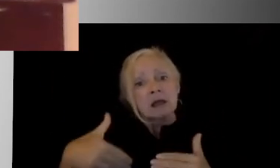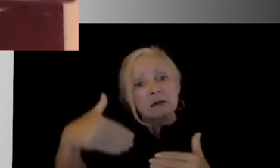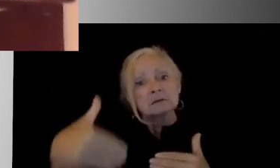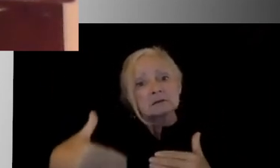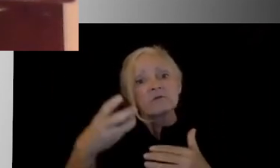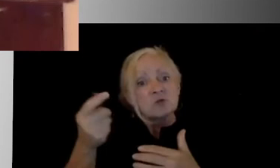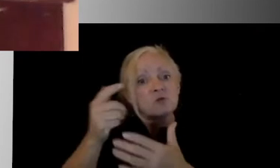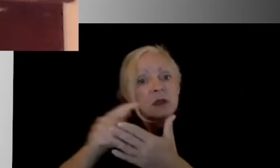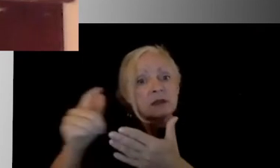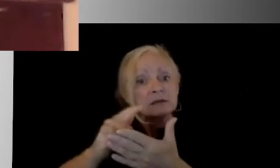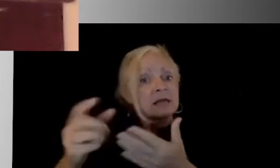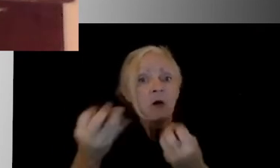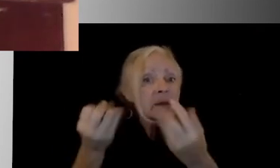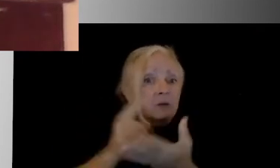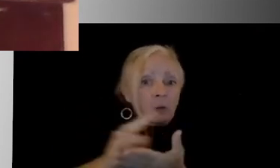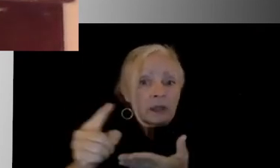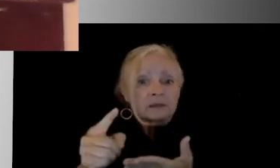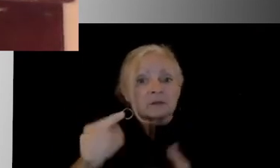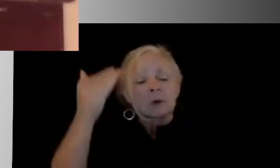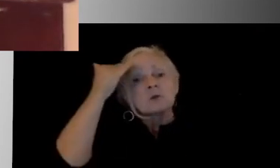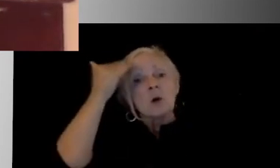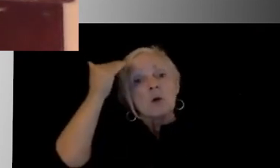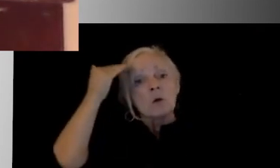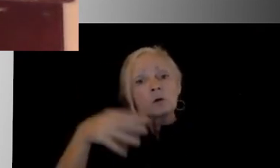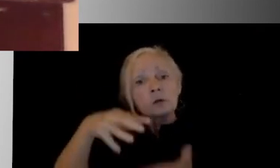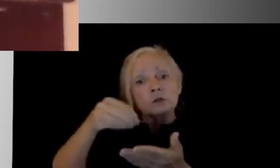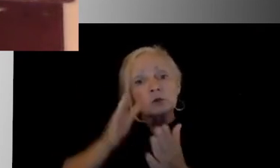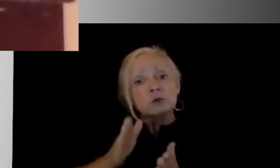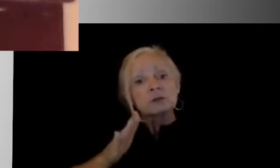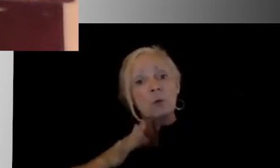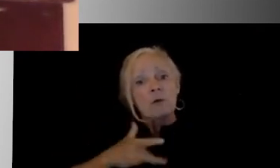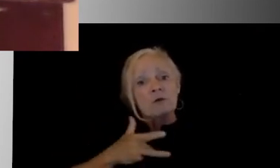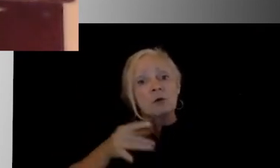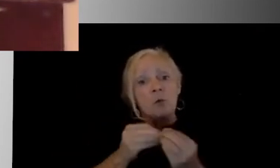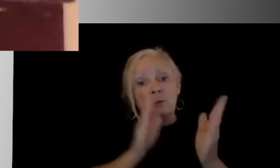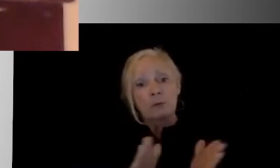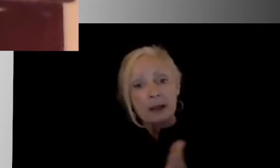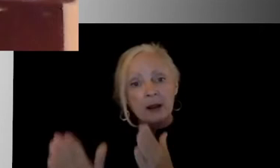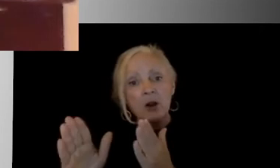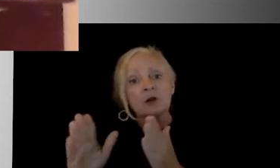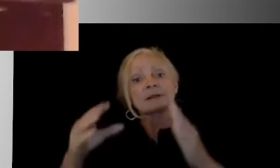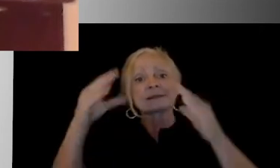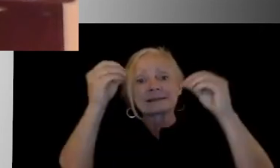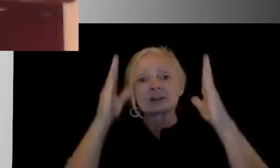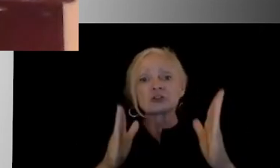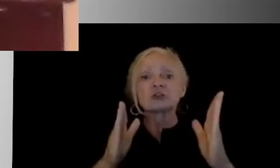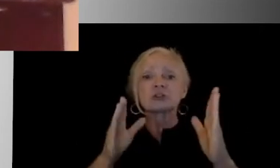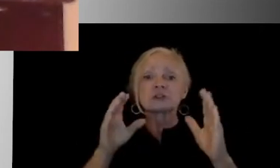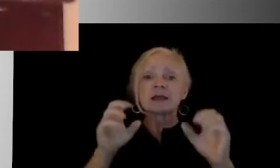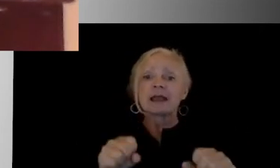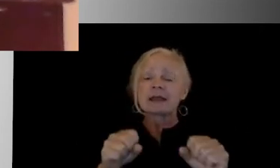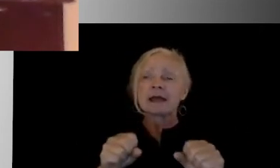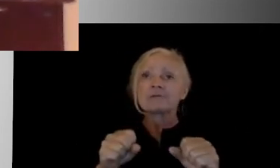we have, we know that our students will be much better prepared, which will allow our teachers to have much greater access and to have a greater